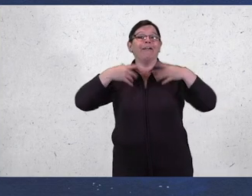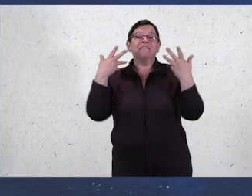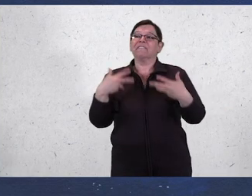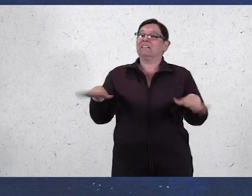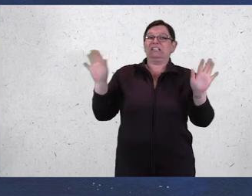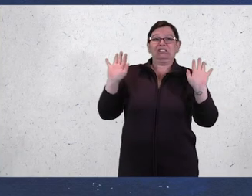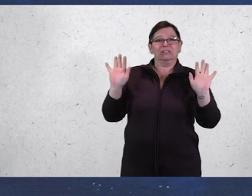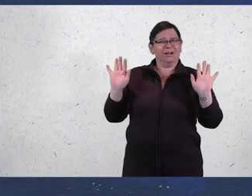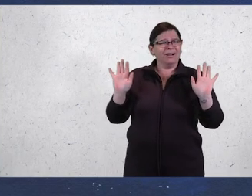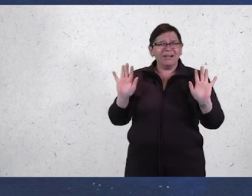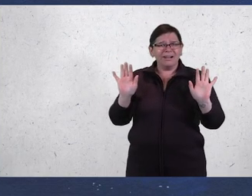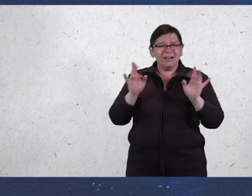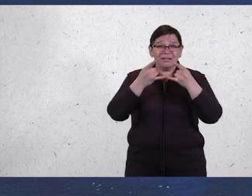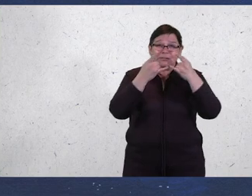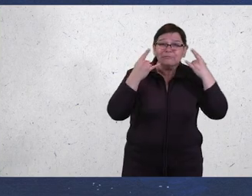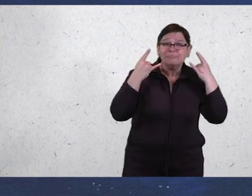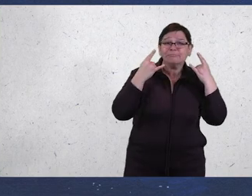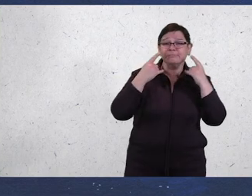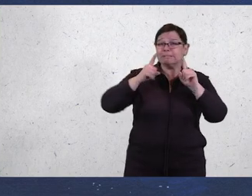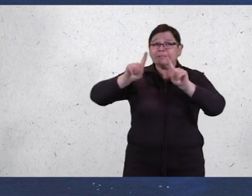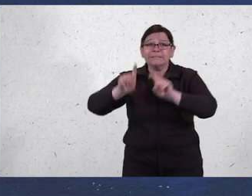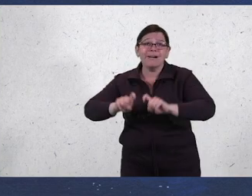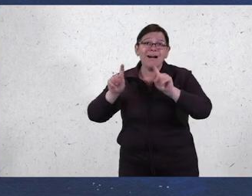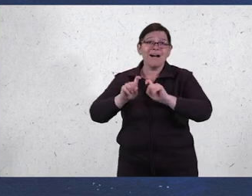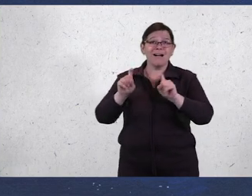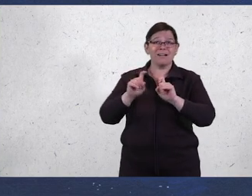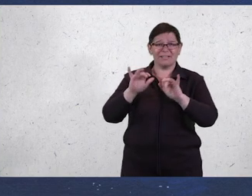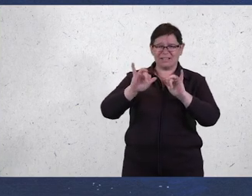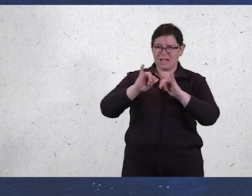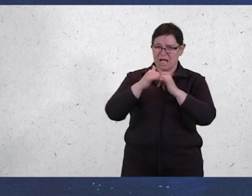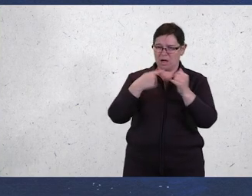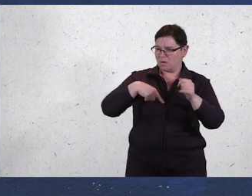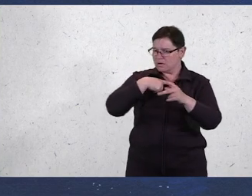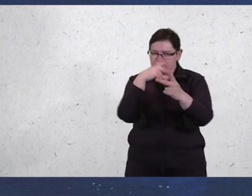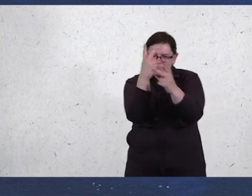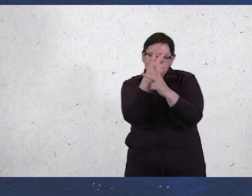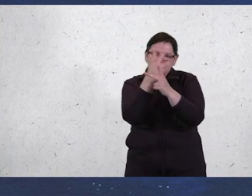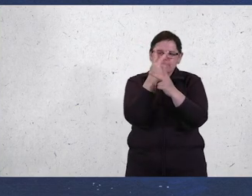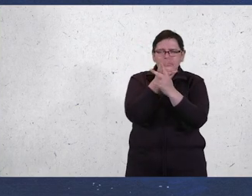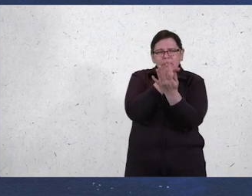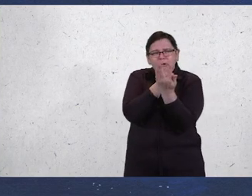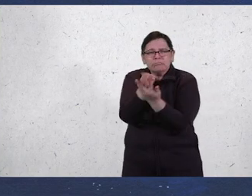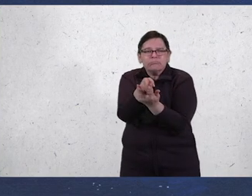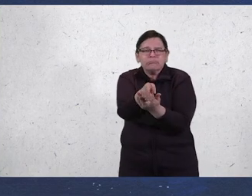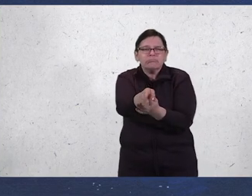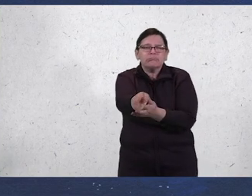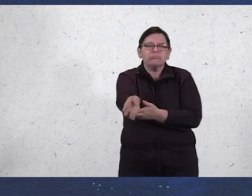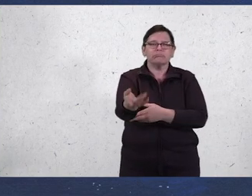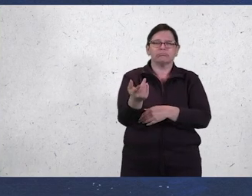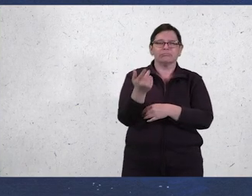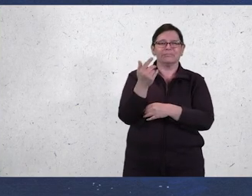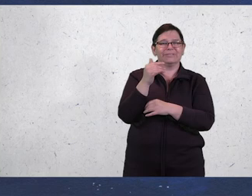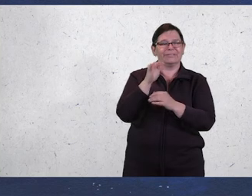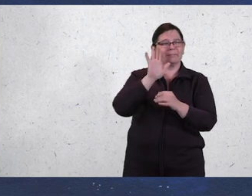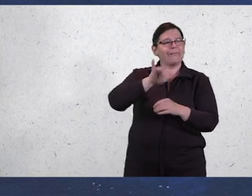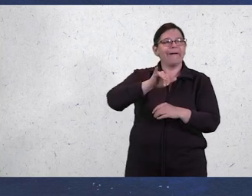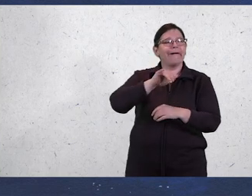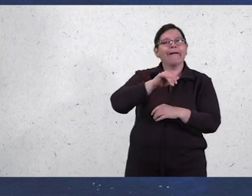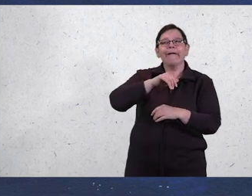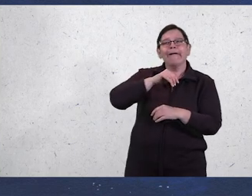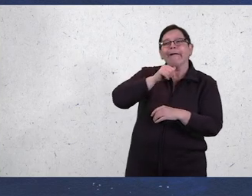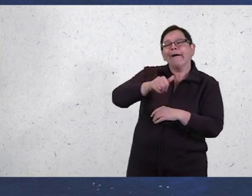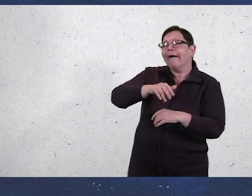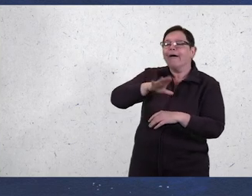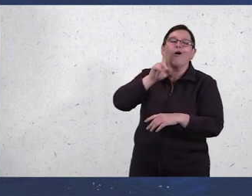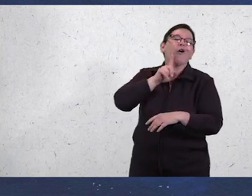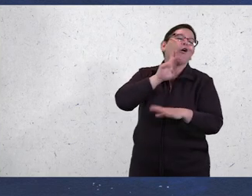pandemic is not over just because mask mandates are. Wearing PPE and rapid testing is how we learn to live with this virus, not by pretending